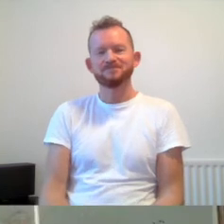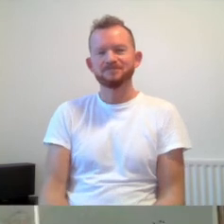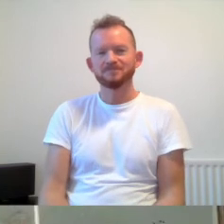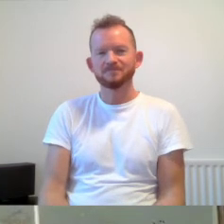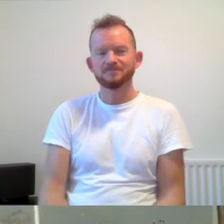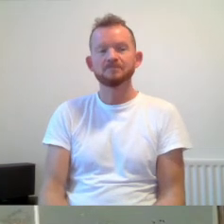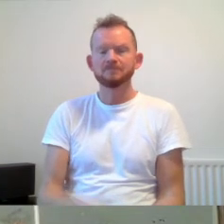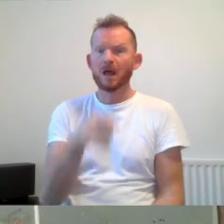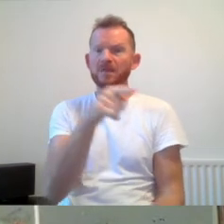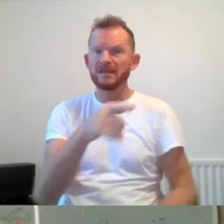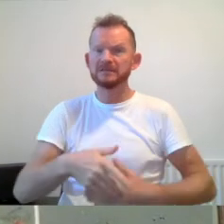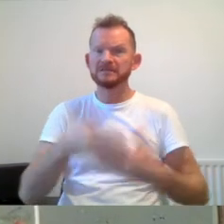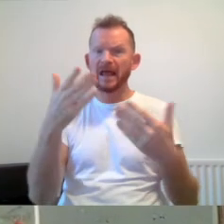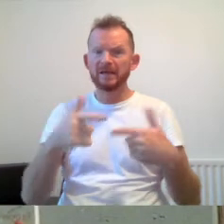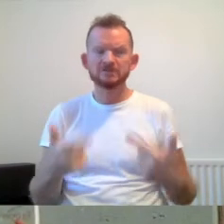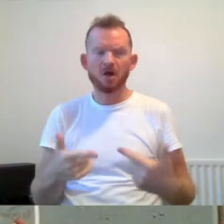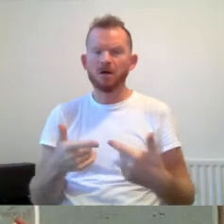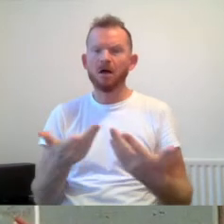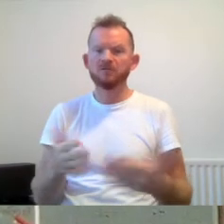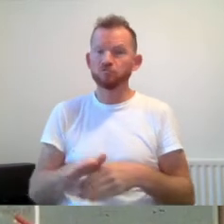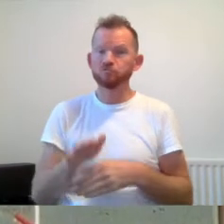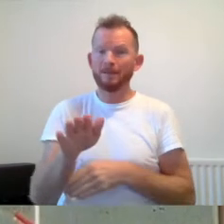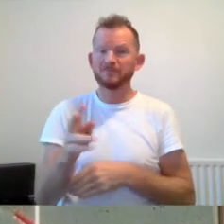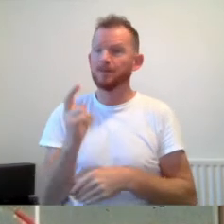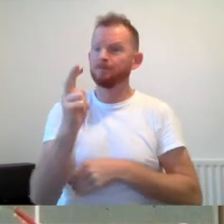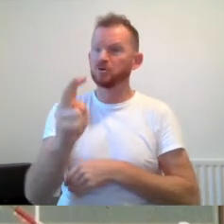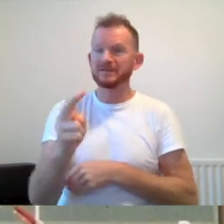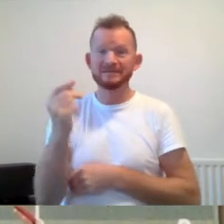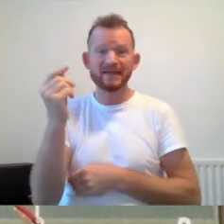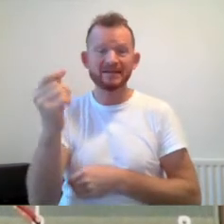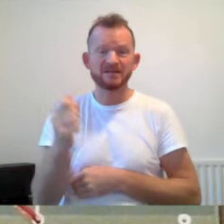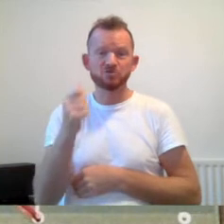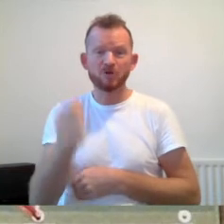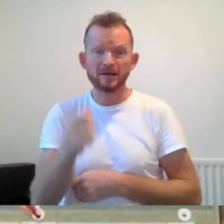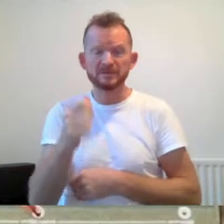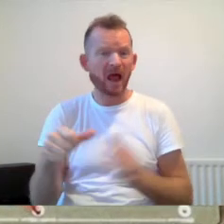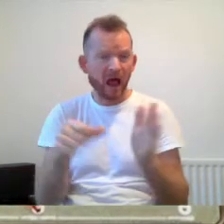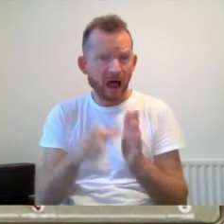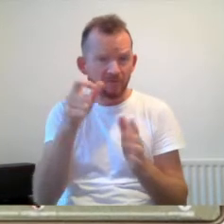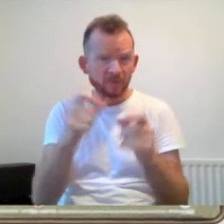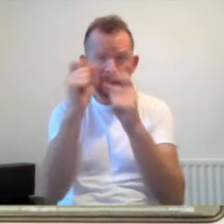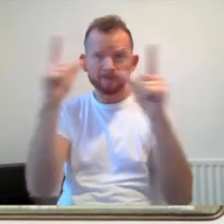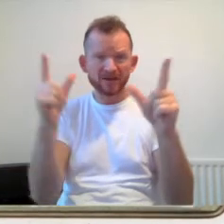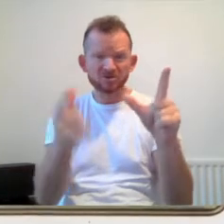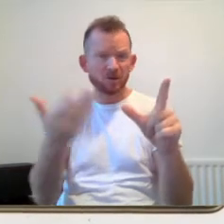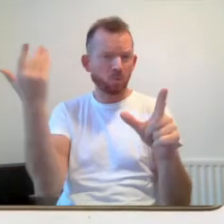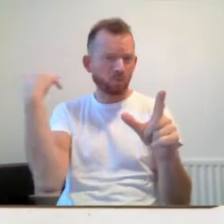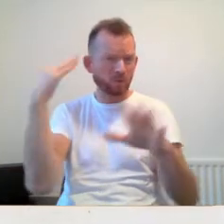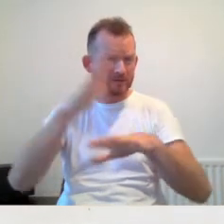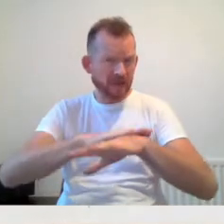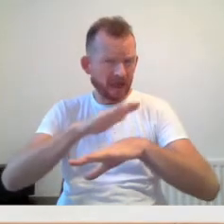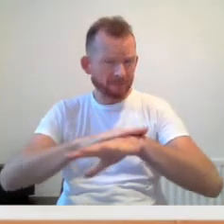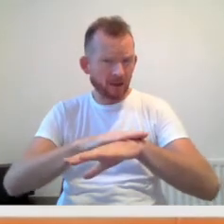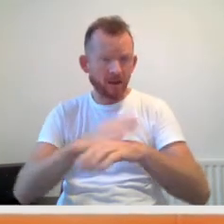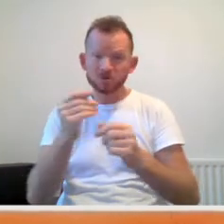In these days of ramped buses, taxis and trains, it may be hard for people to imagine a time when some disabled